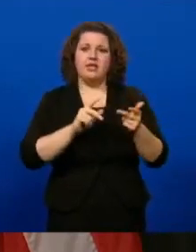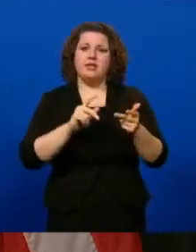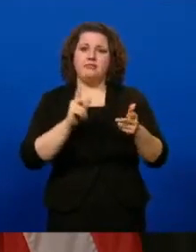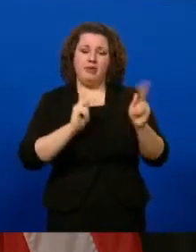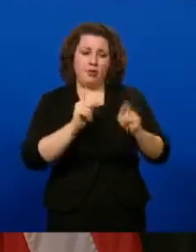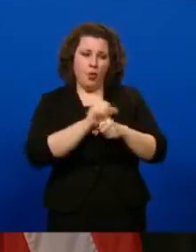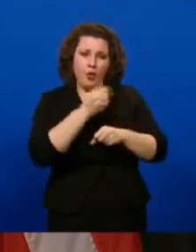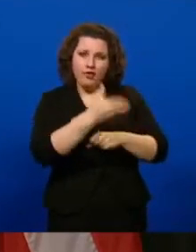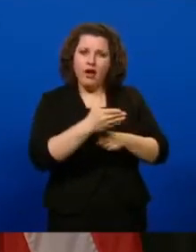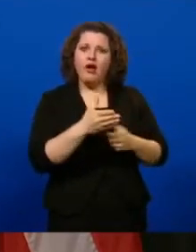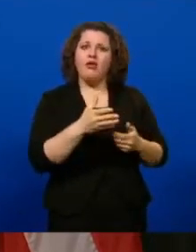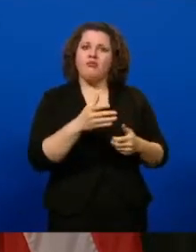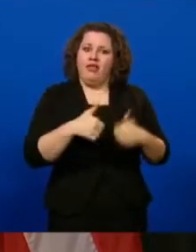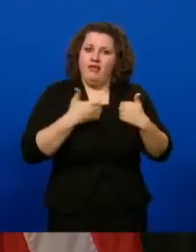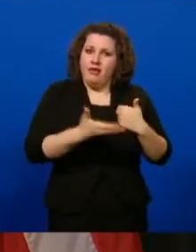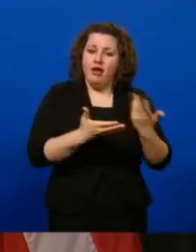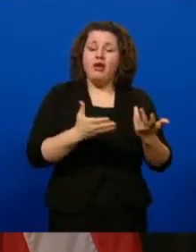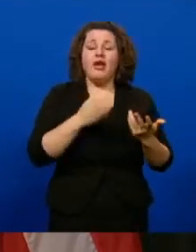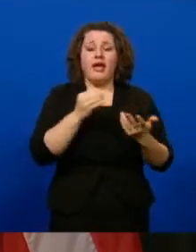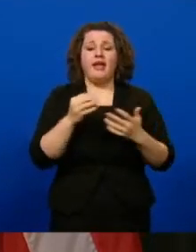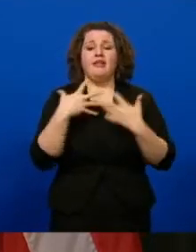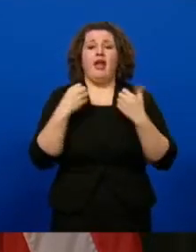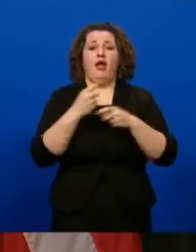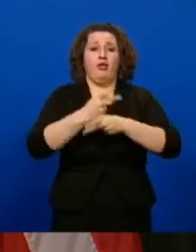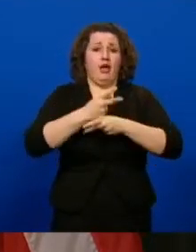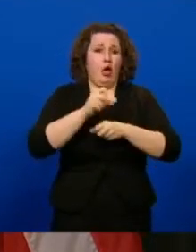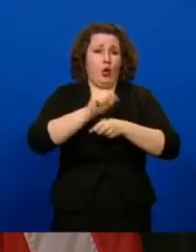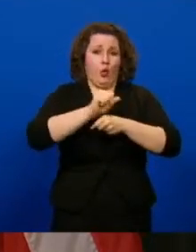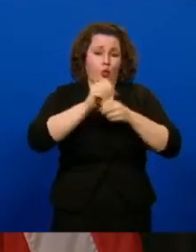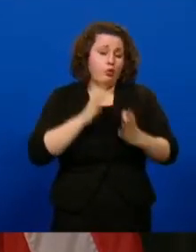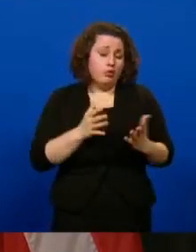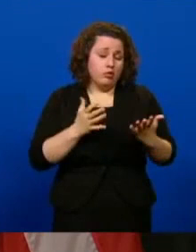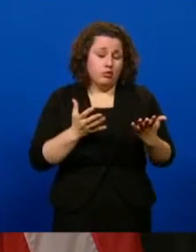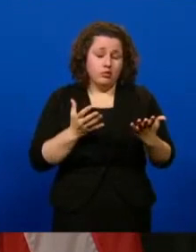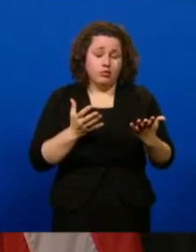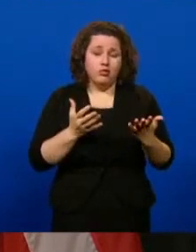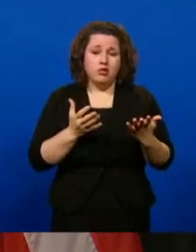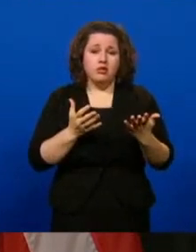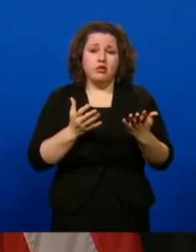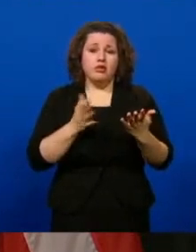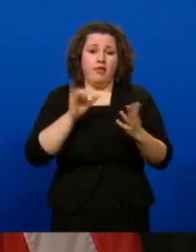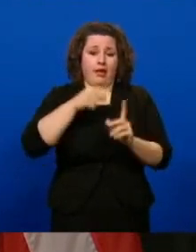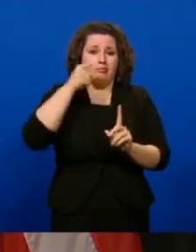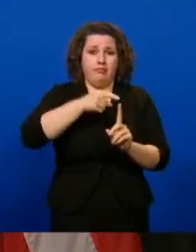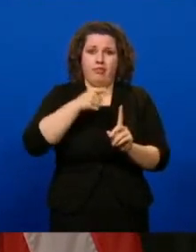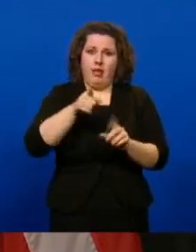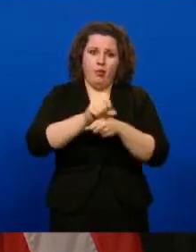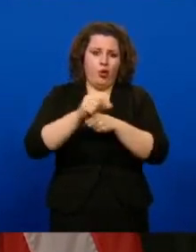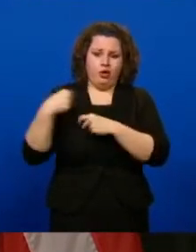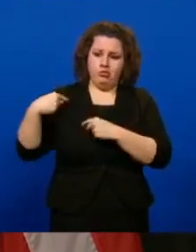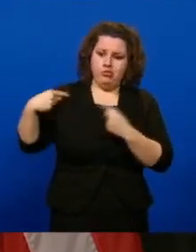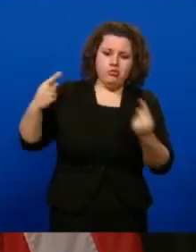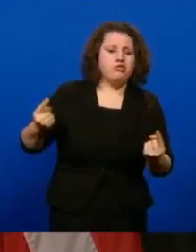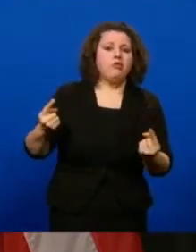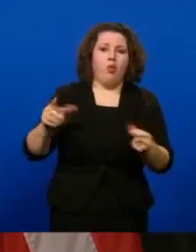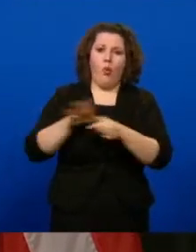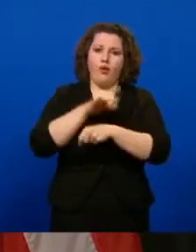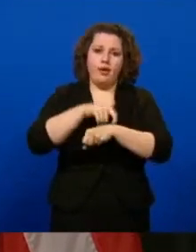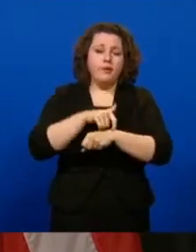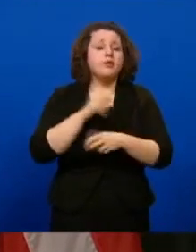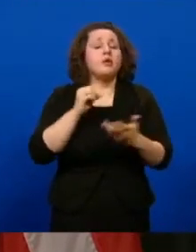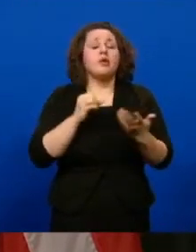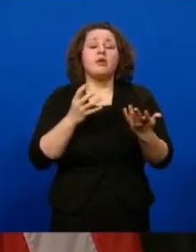as well as our health care front workers that have been on the front line since the beginning of the pandemic. And so hopefully,